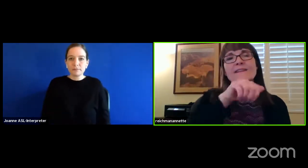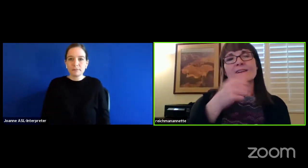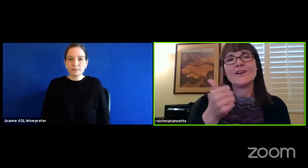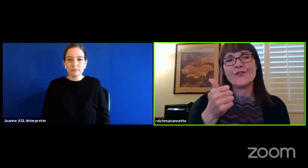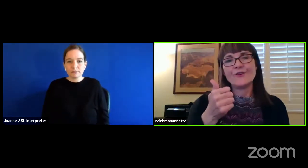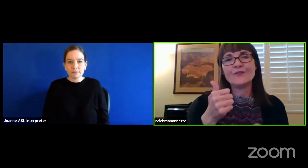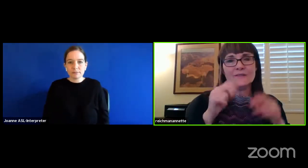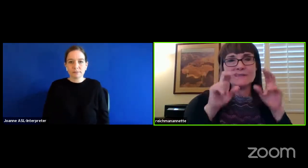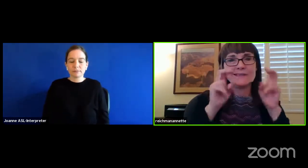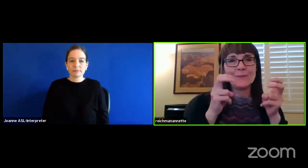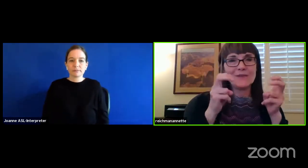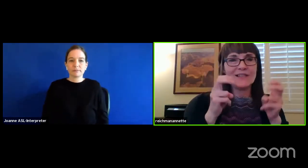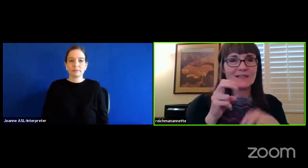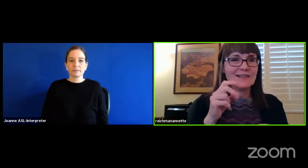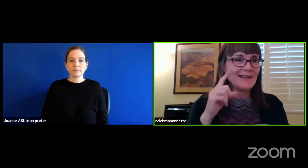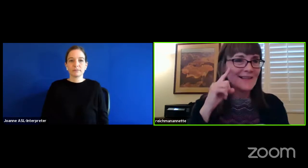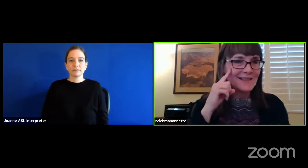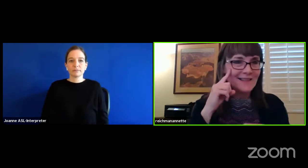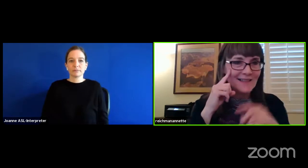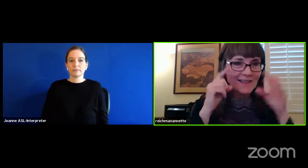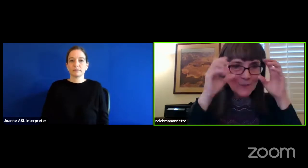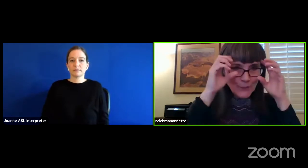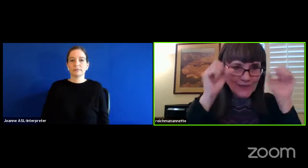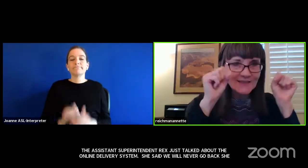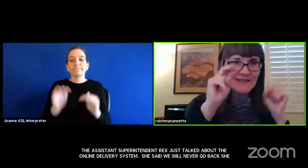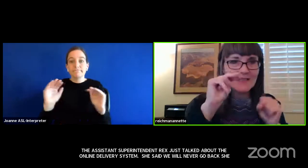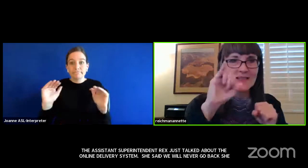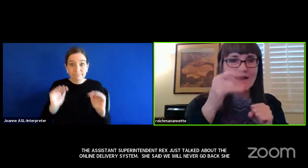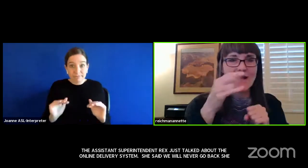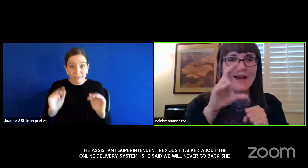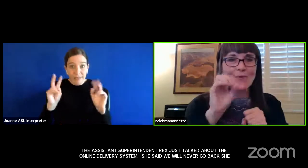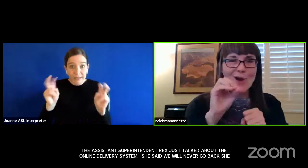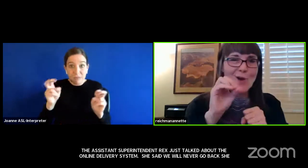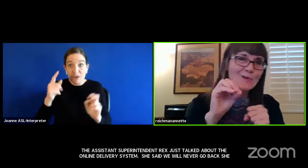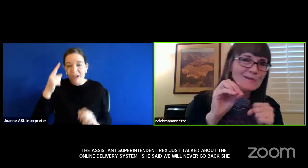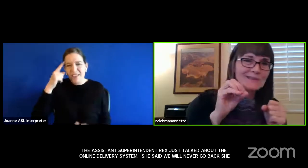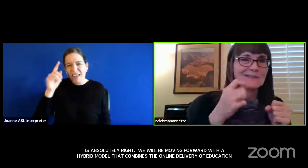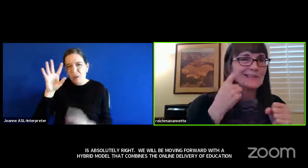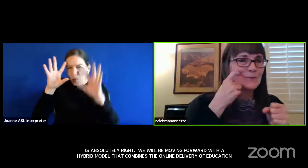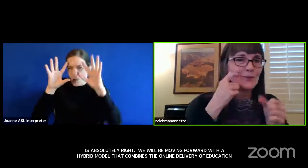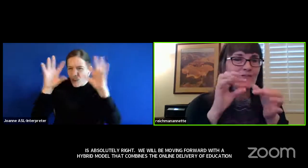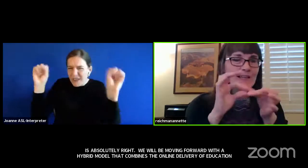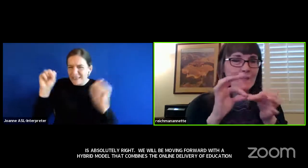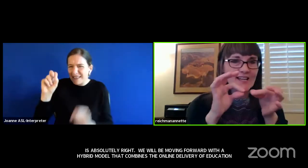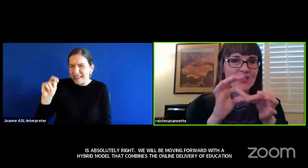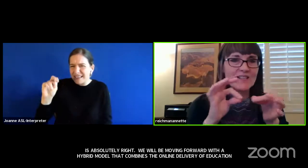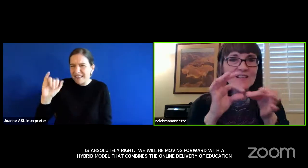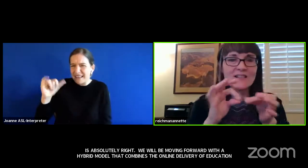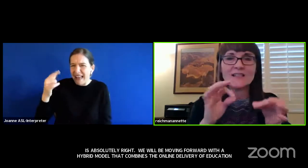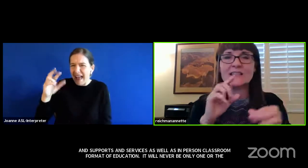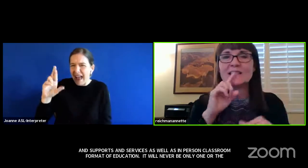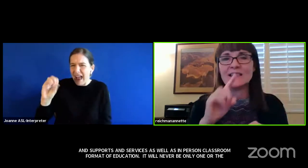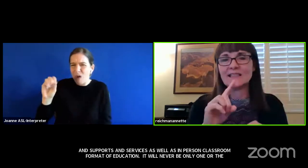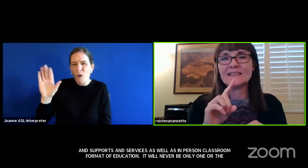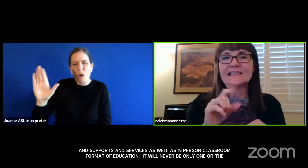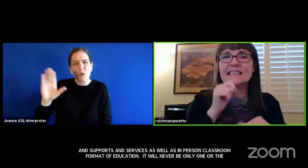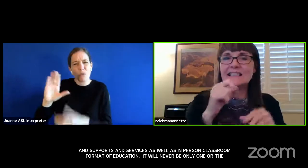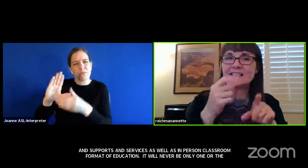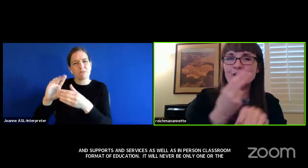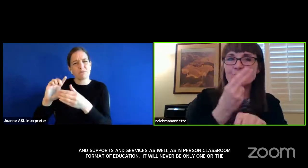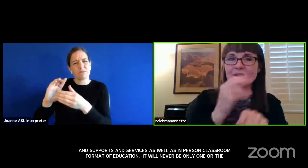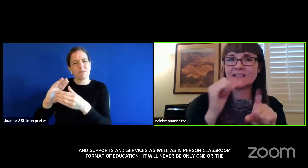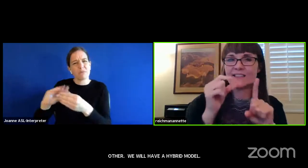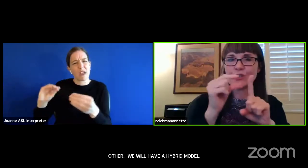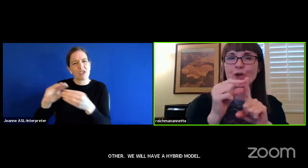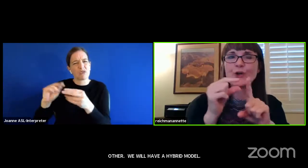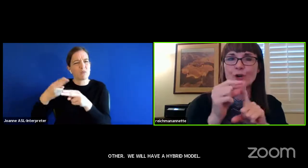The other subject, I think President Nigro just briefly mentioned, is he